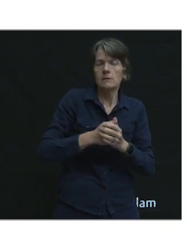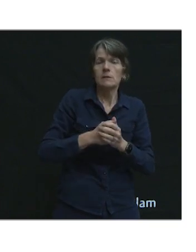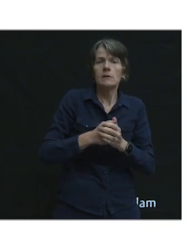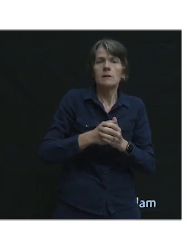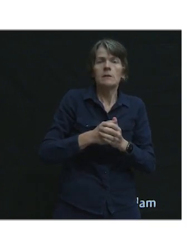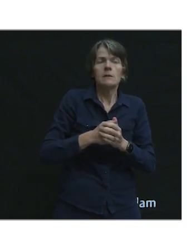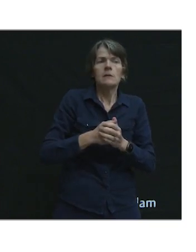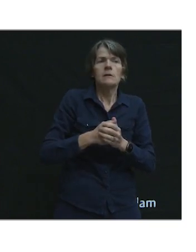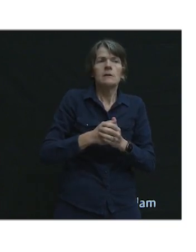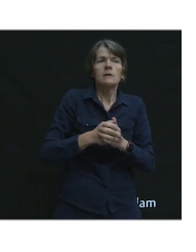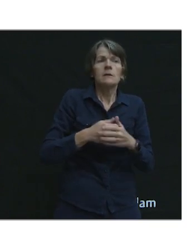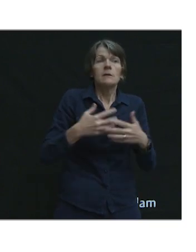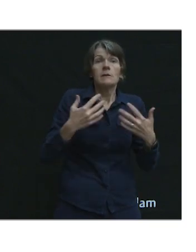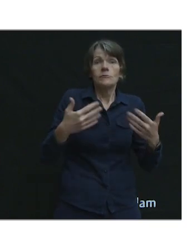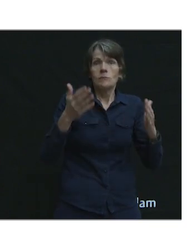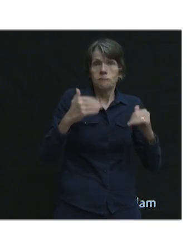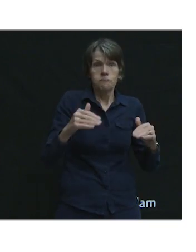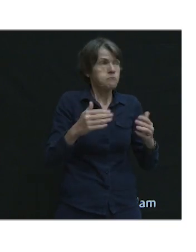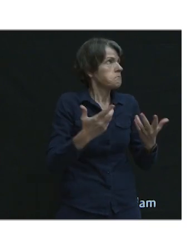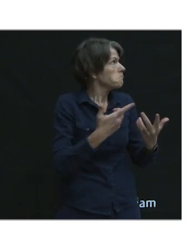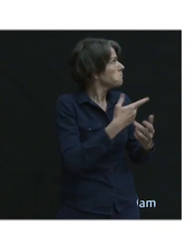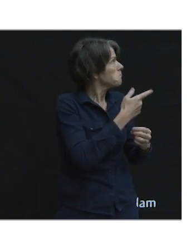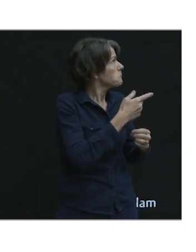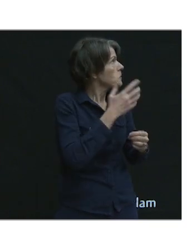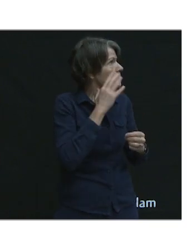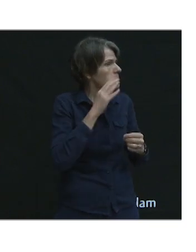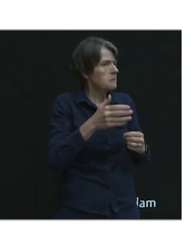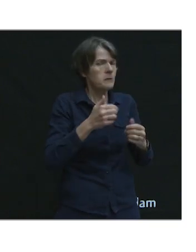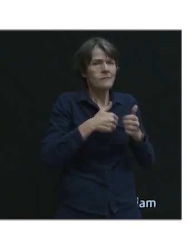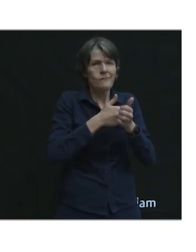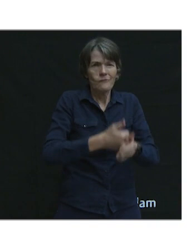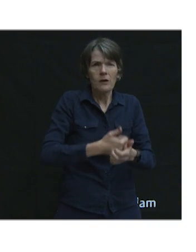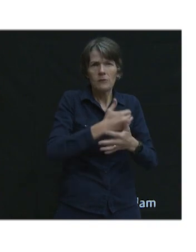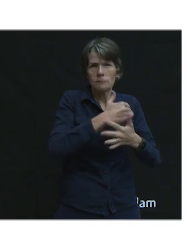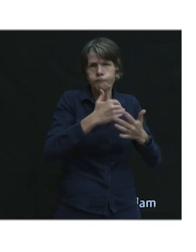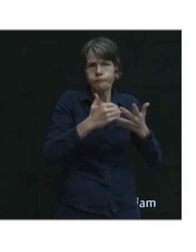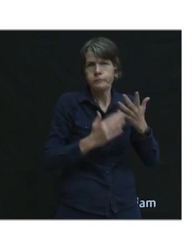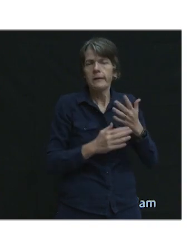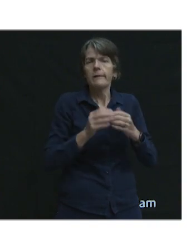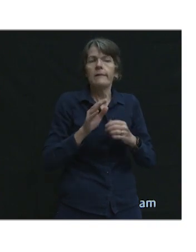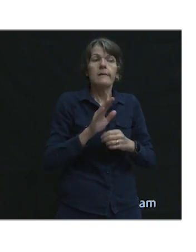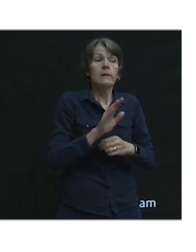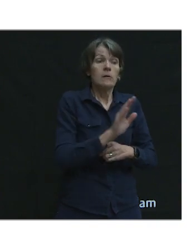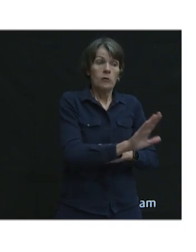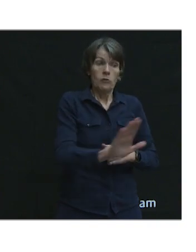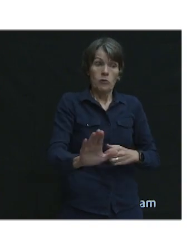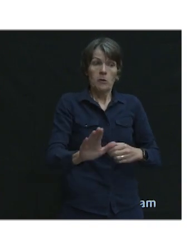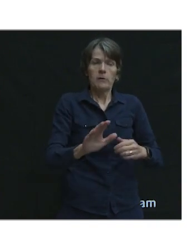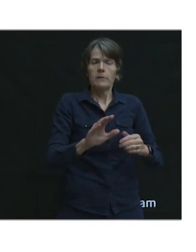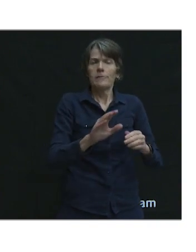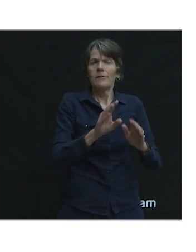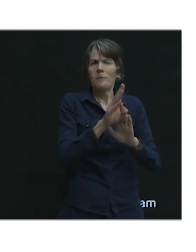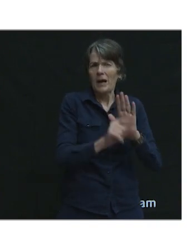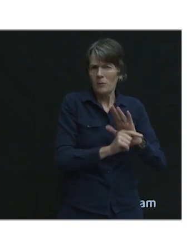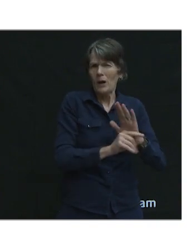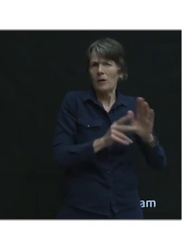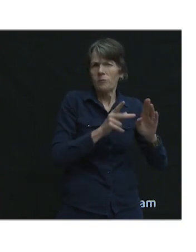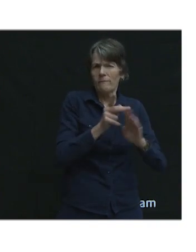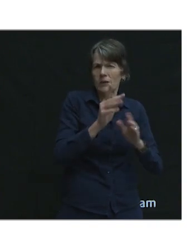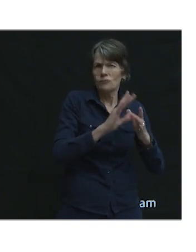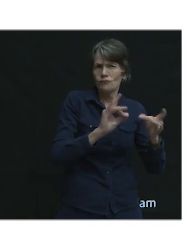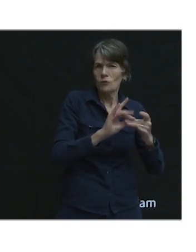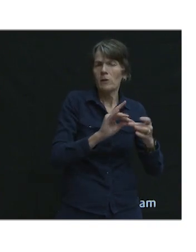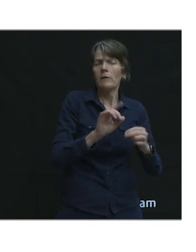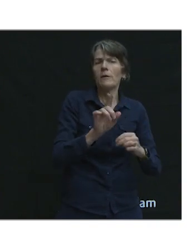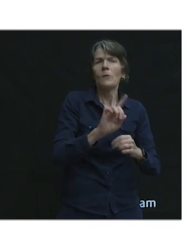here, we're just going to go in the order. And the bios, by the way, if you didn't pick up, so I'm not going to spend a lot of time, are